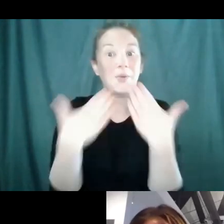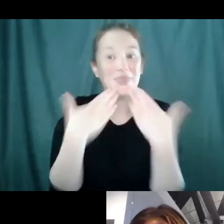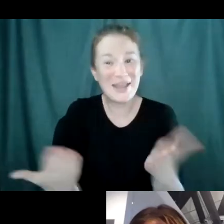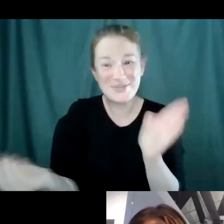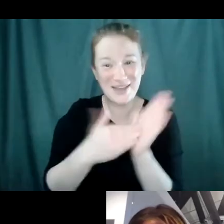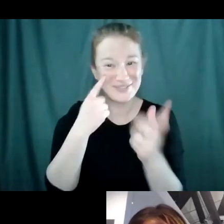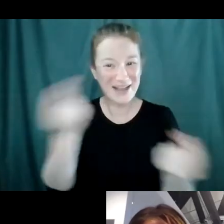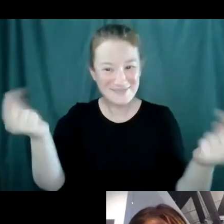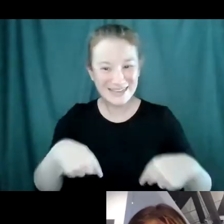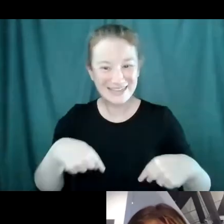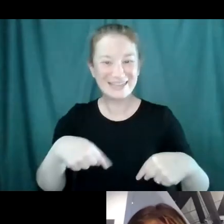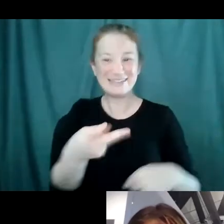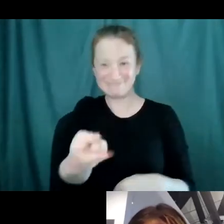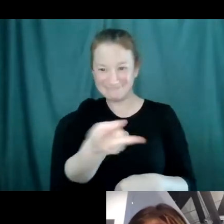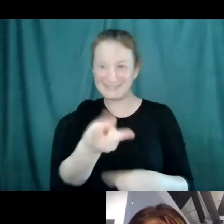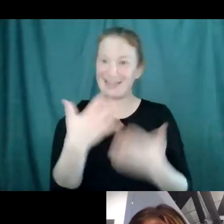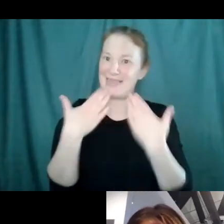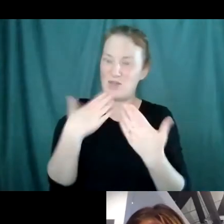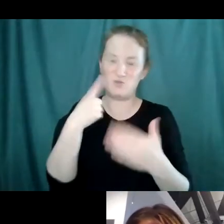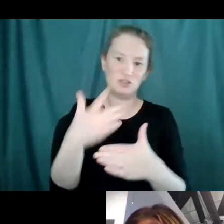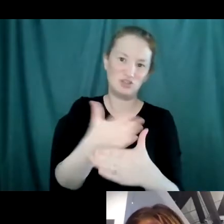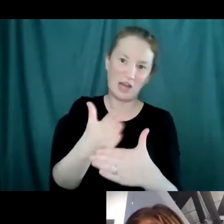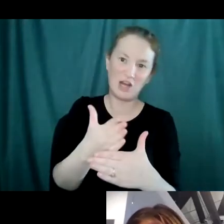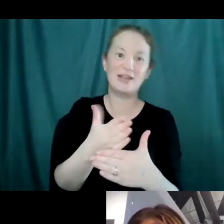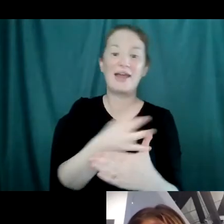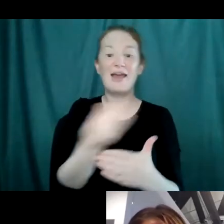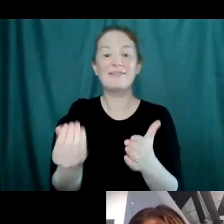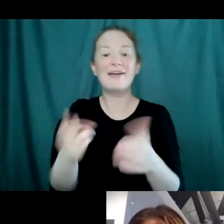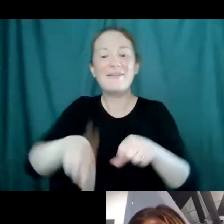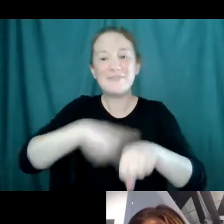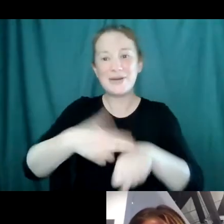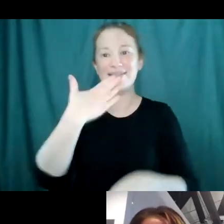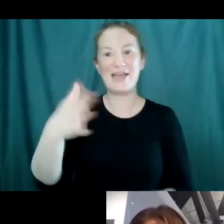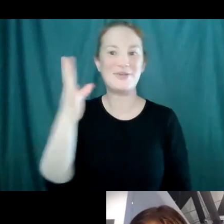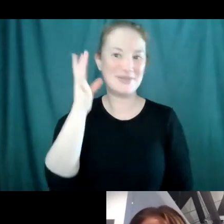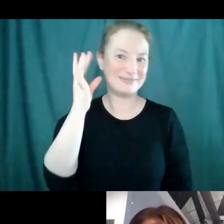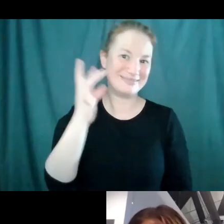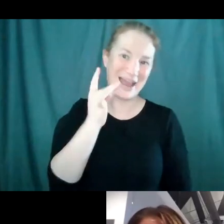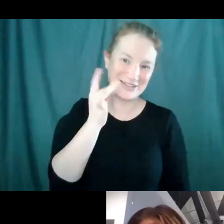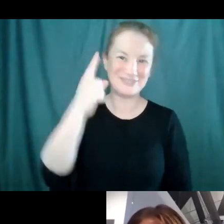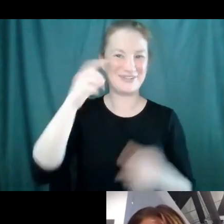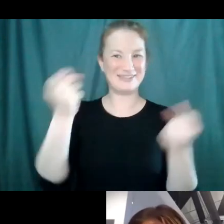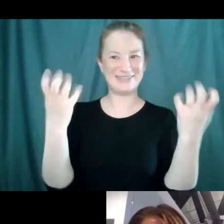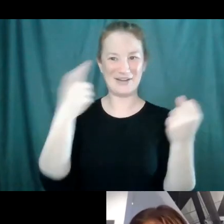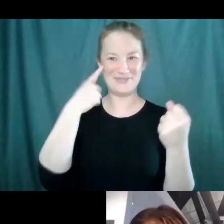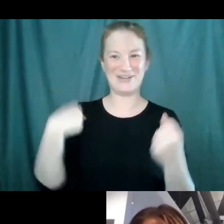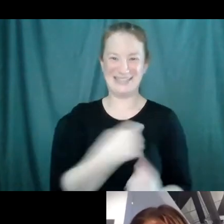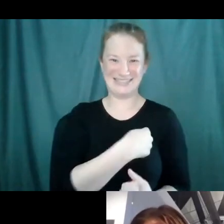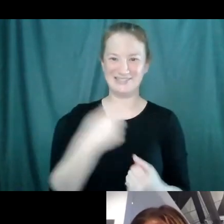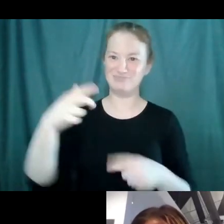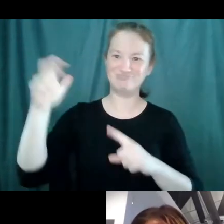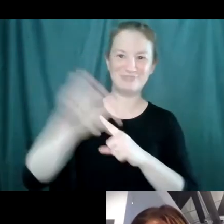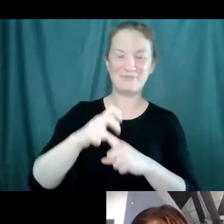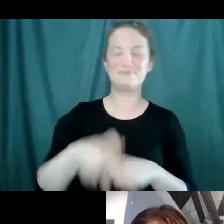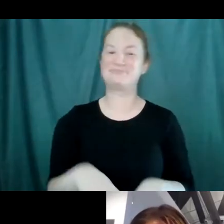coming, Jay and Megan, thank you so much for sharing. Um, and of course, thank you, Ashley, for signing for us. Uh, you are a champ. Uh, we will,